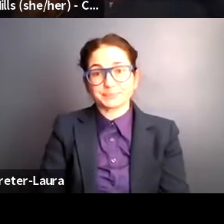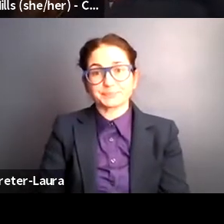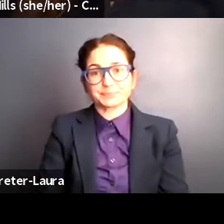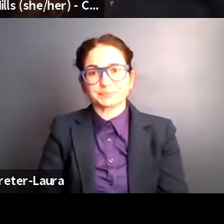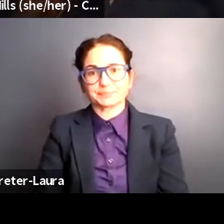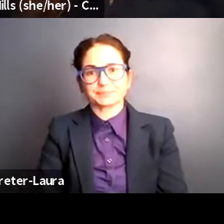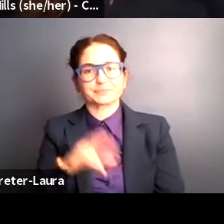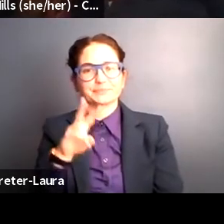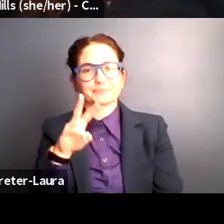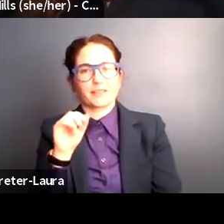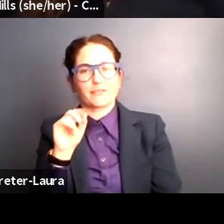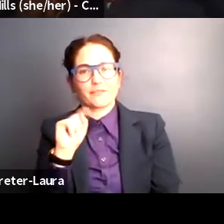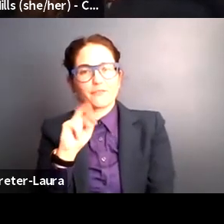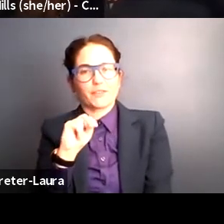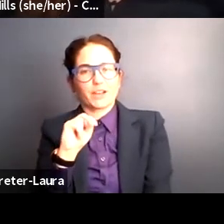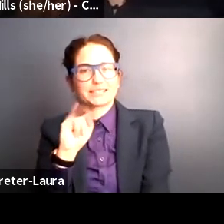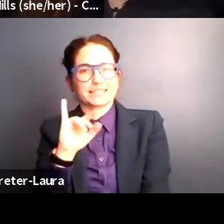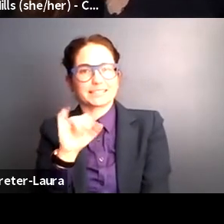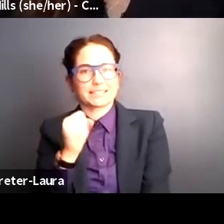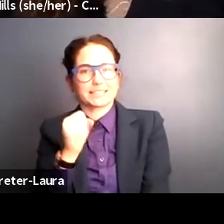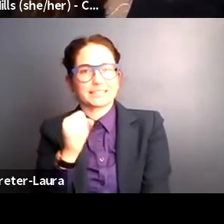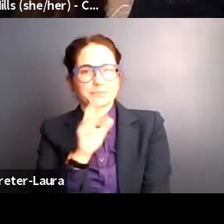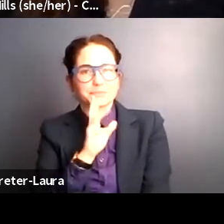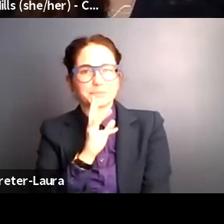Thank you so much. Next slide, please.